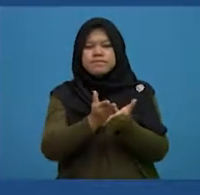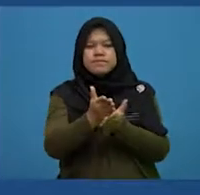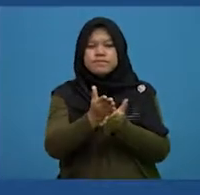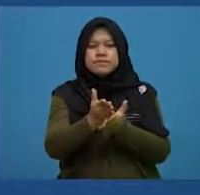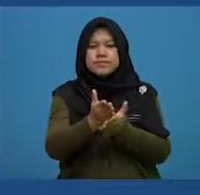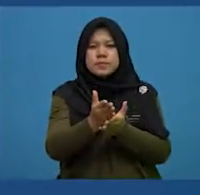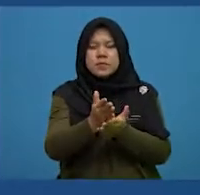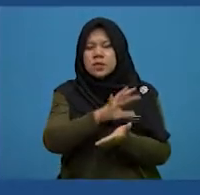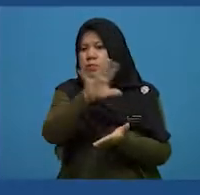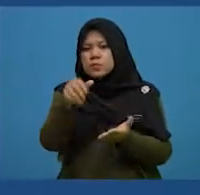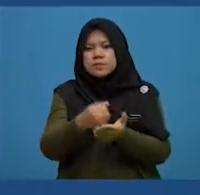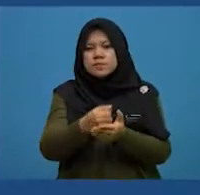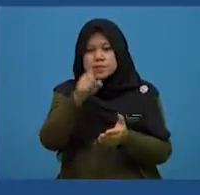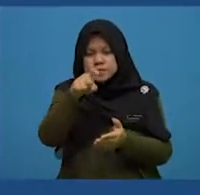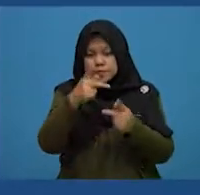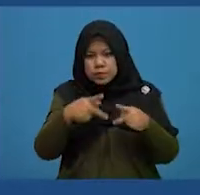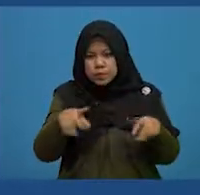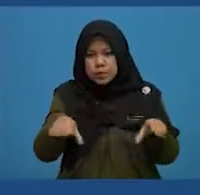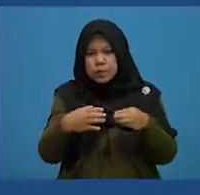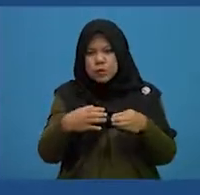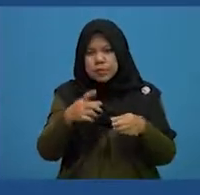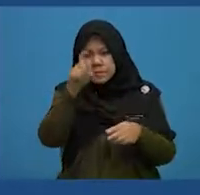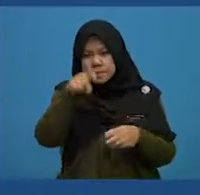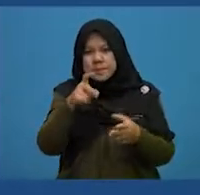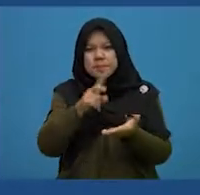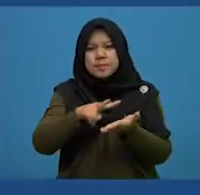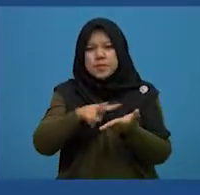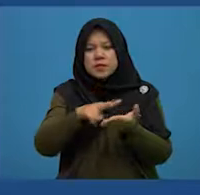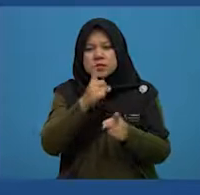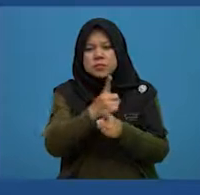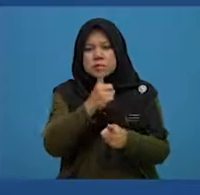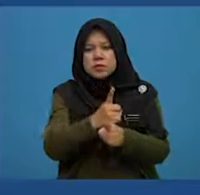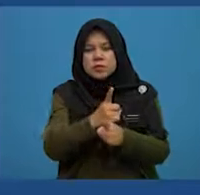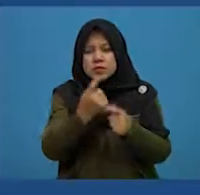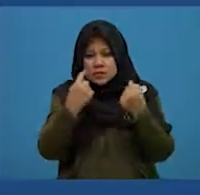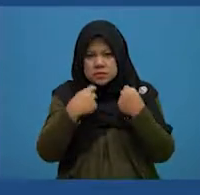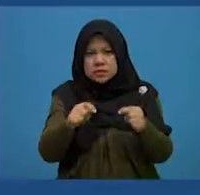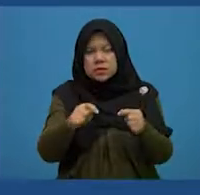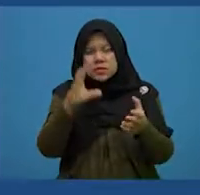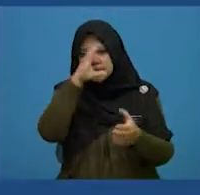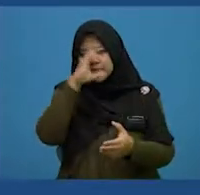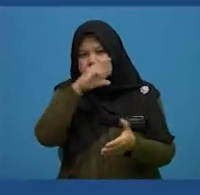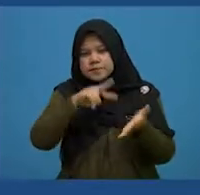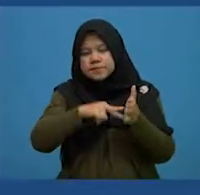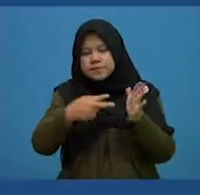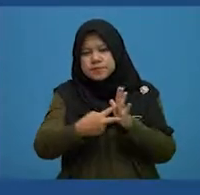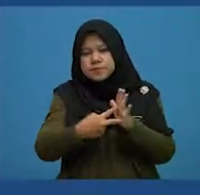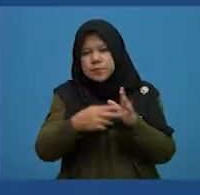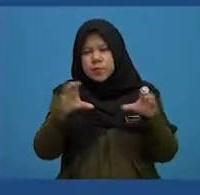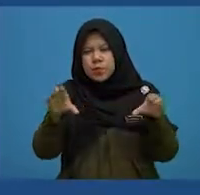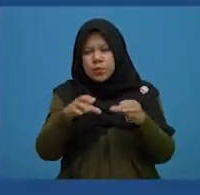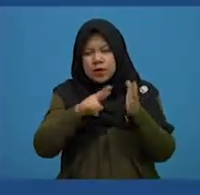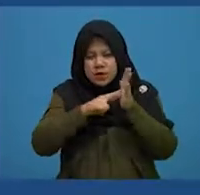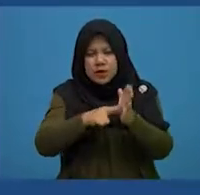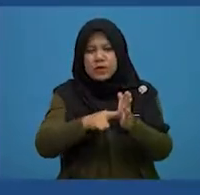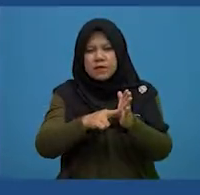All you need to do is to read carefully and try to derive meaning by making references